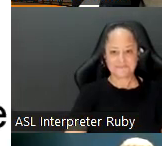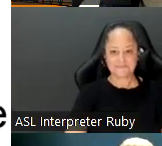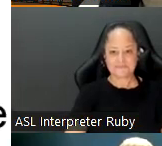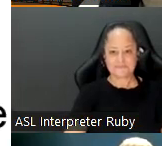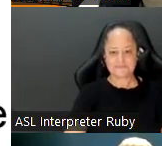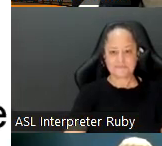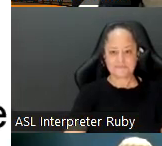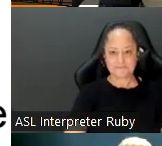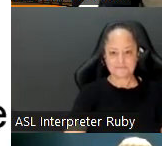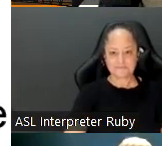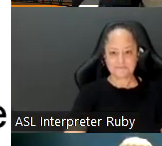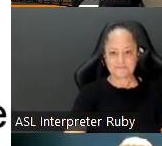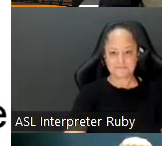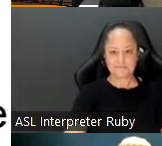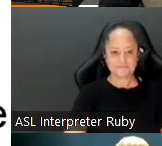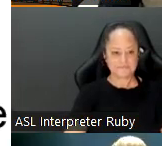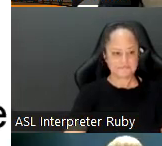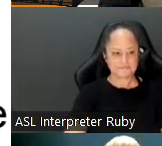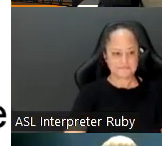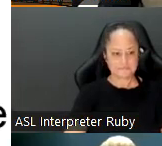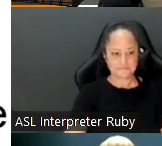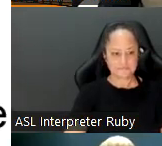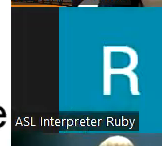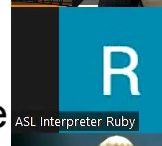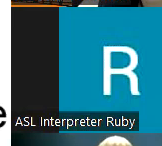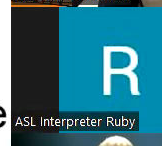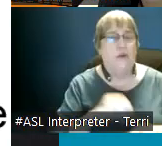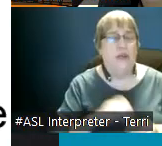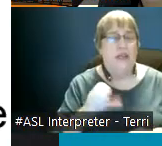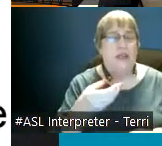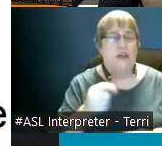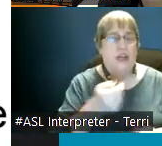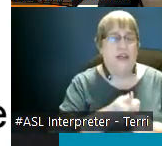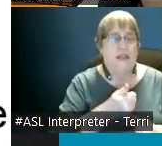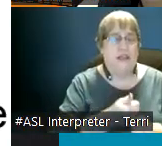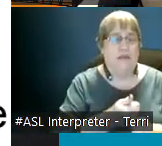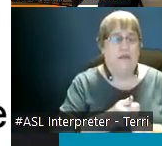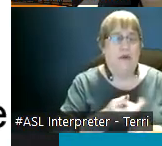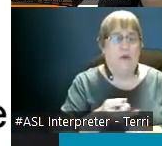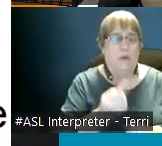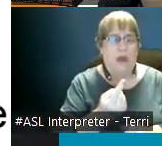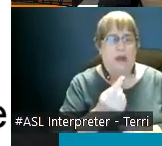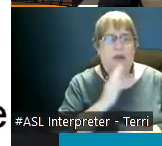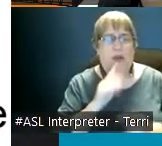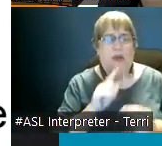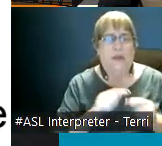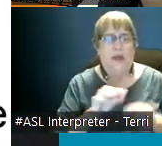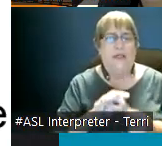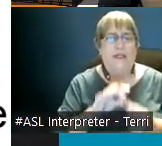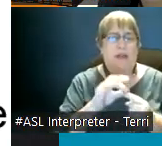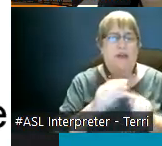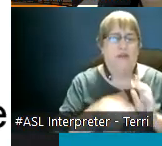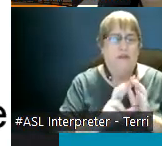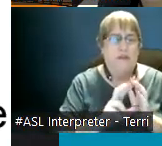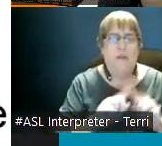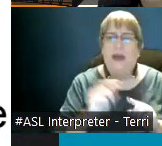i've i've answered a couple uh uh in the chat itself one about special reviews i know that they're very unusual but anyone